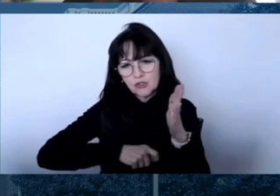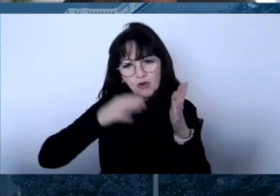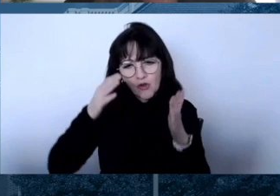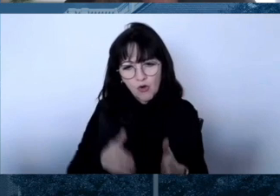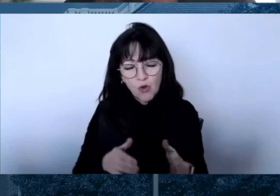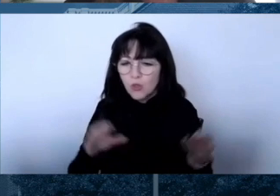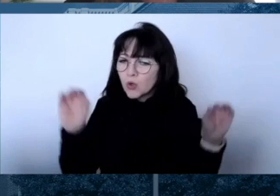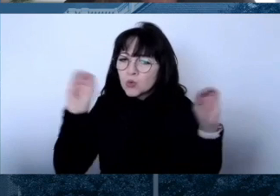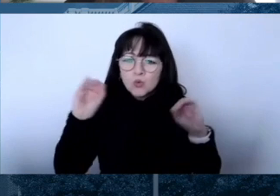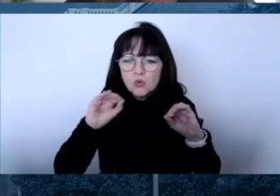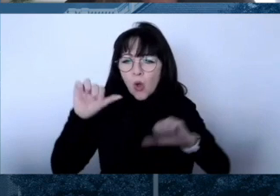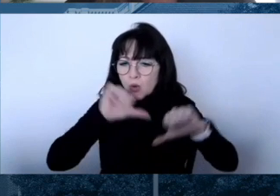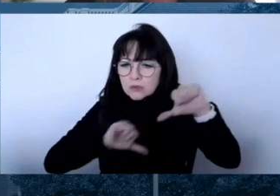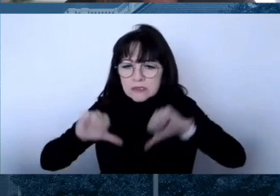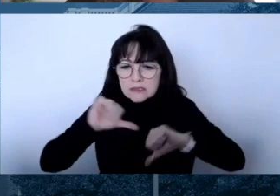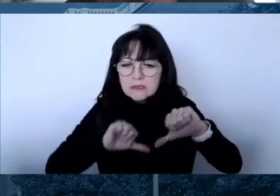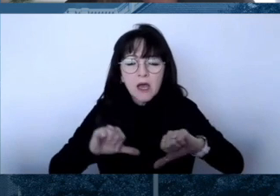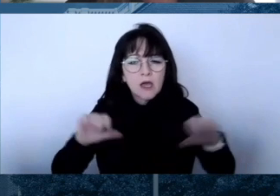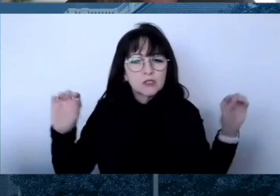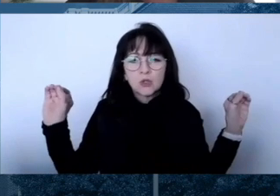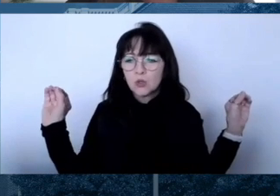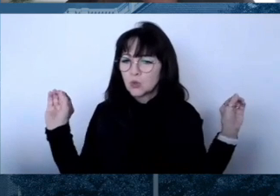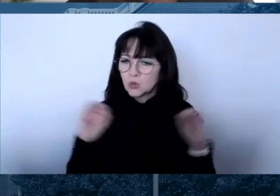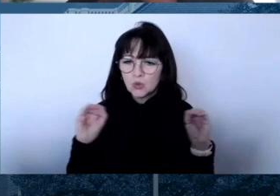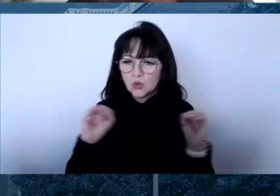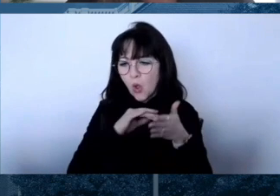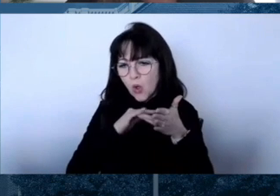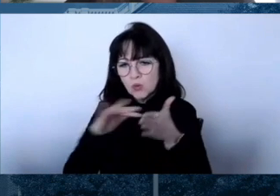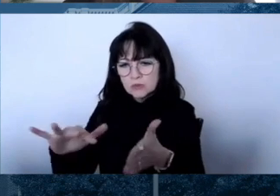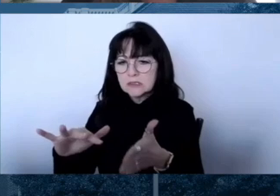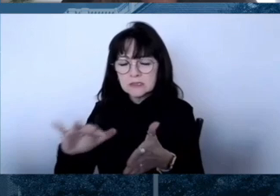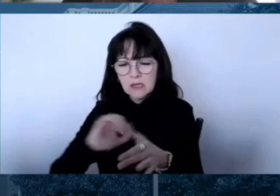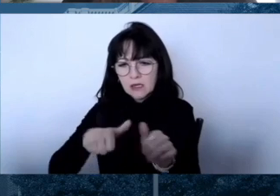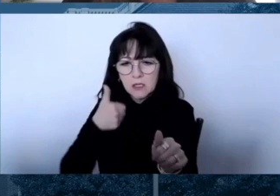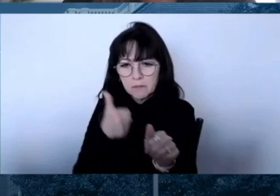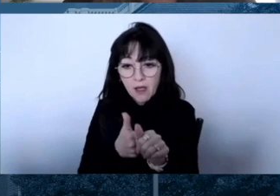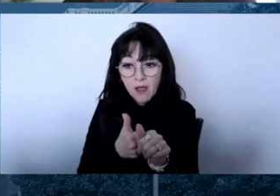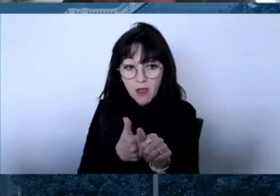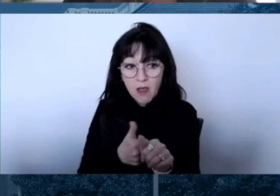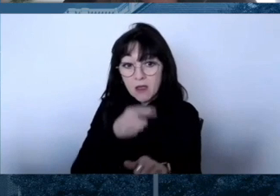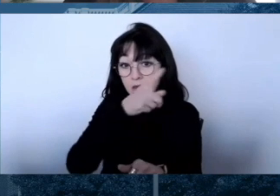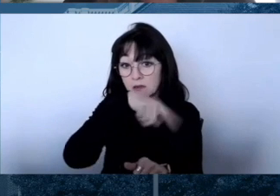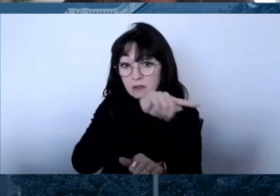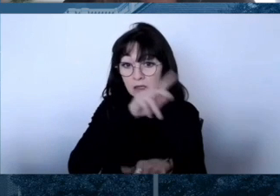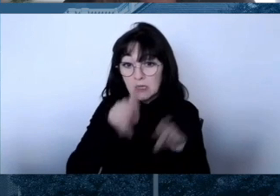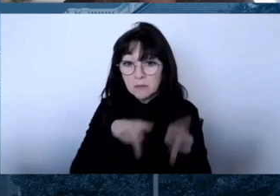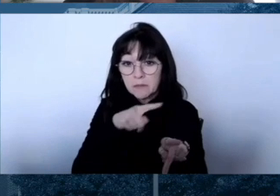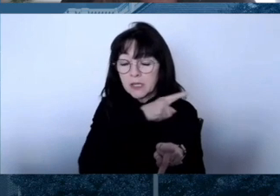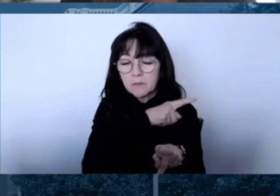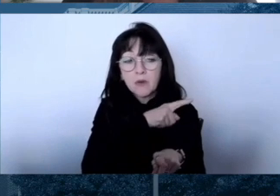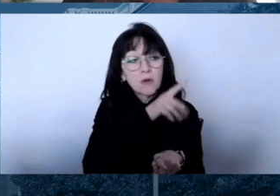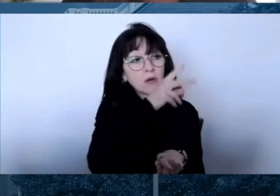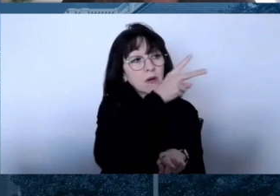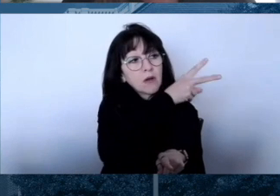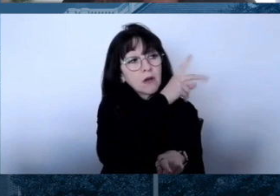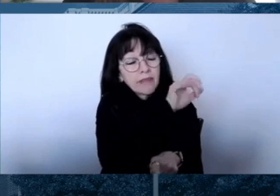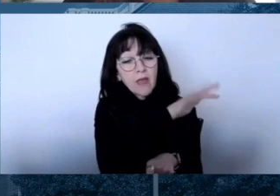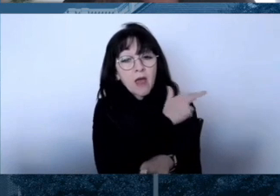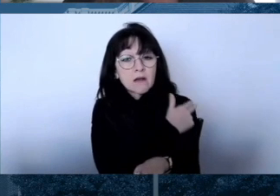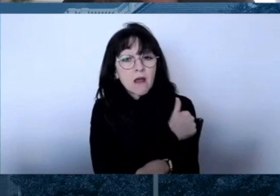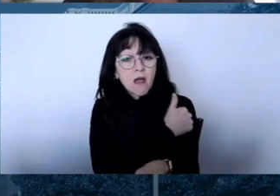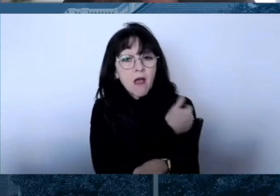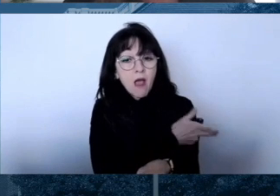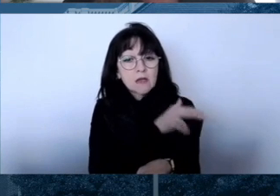they added a logo from Johns Hopkins University on the paper, which really led to it being